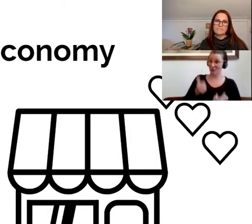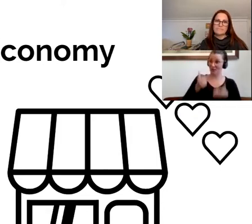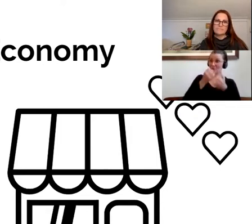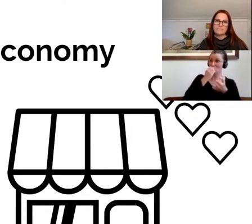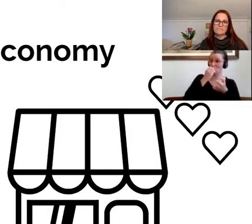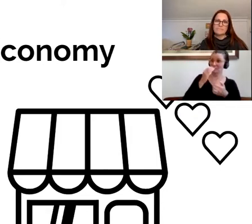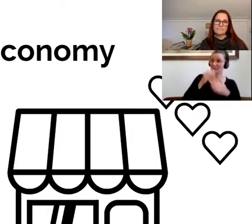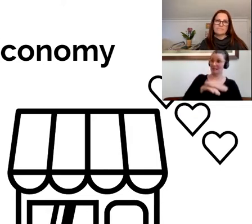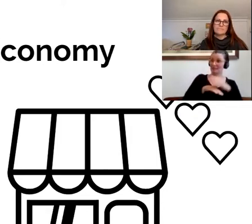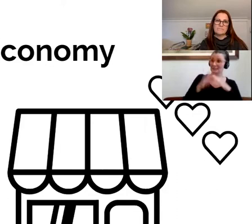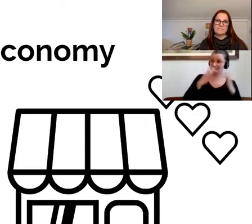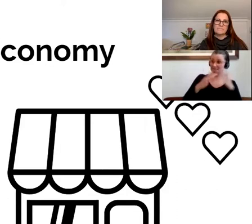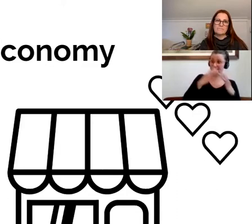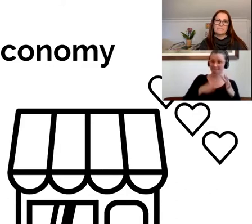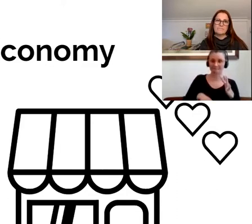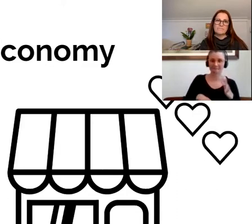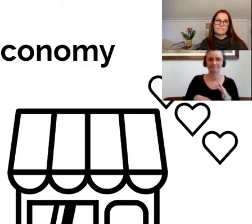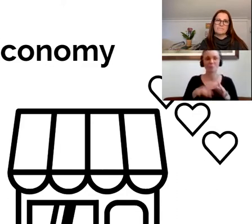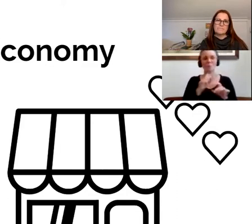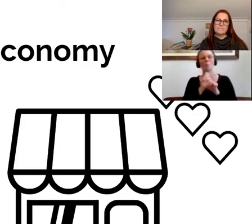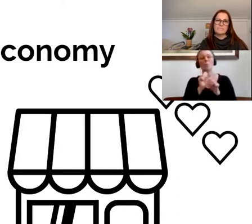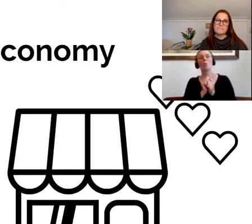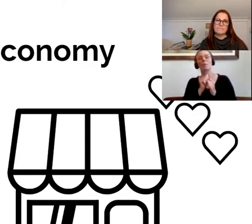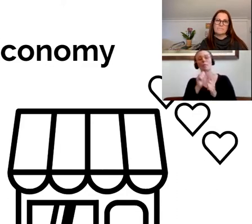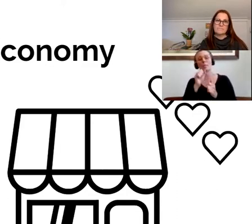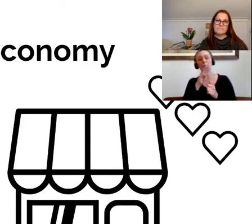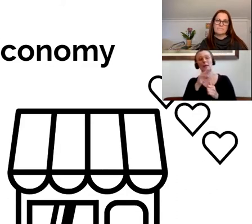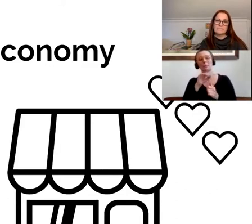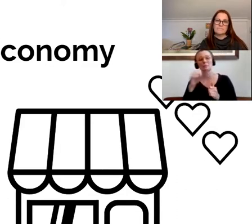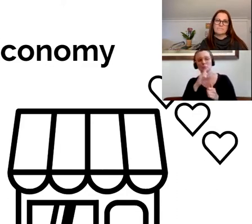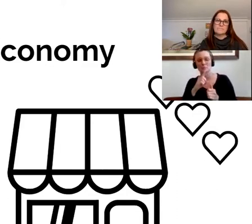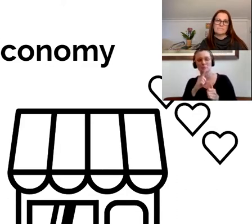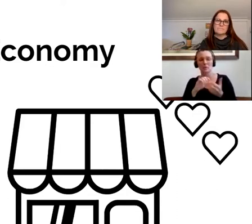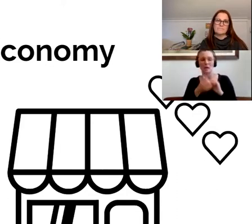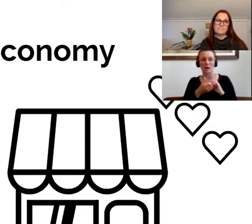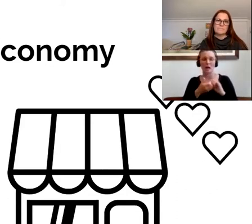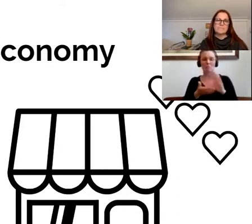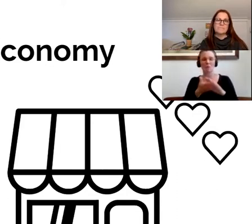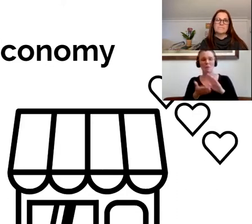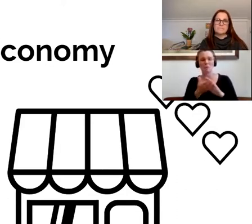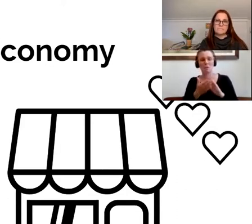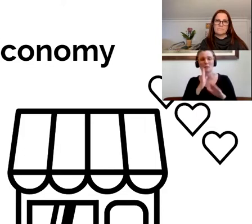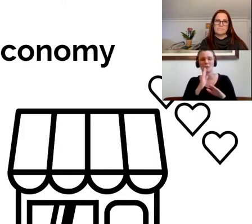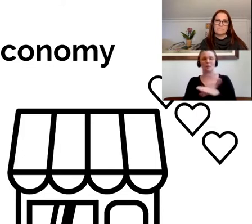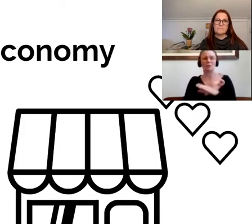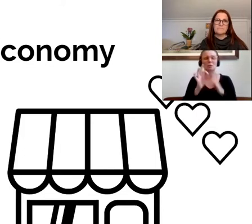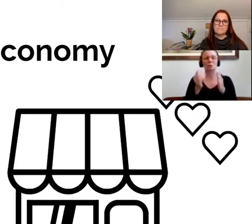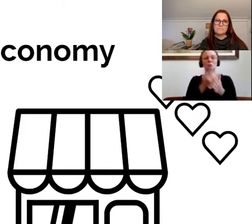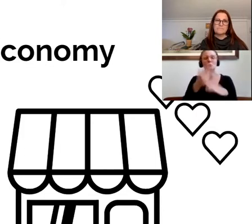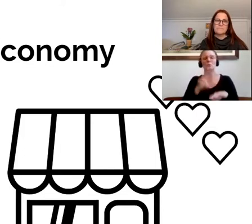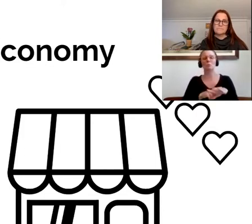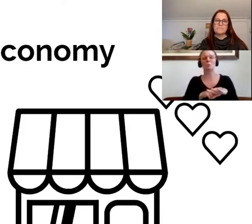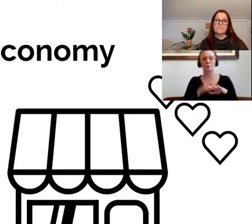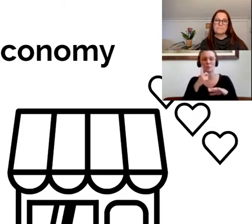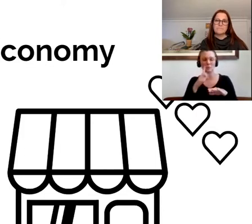Commonwealth to aid and support and understand how they operate and function in the new normal and what some of the safe reopening strategies